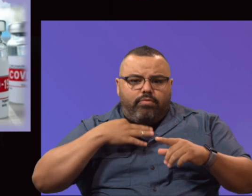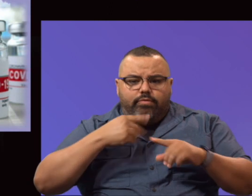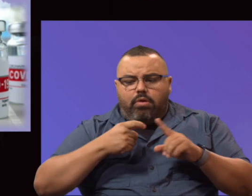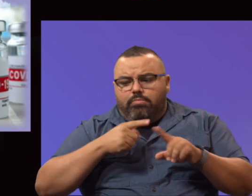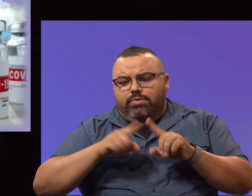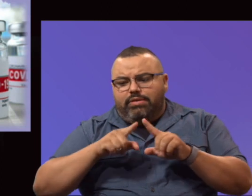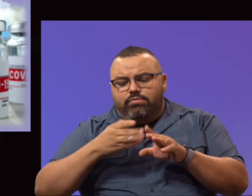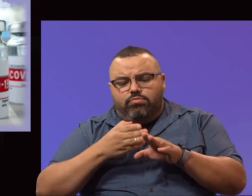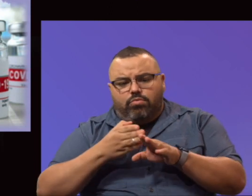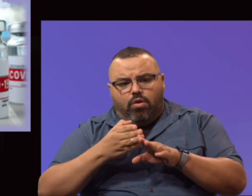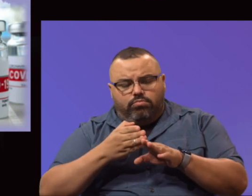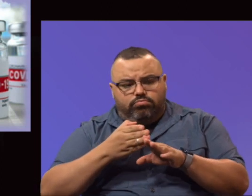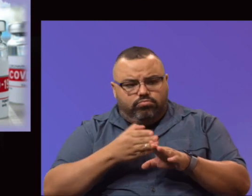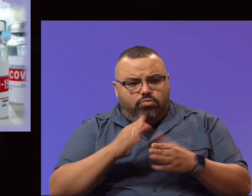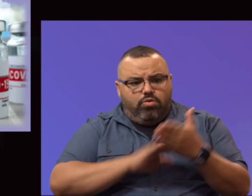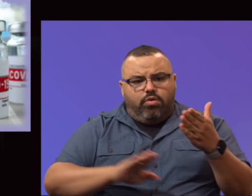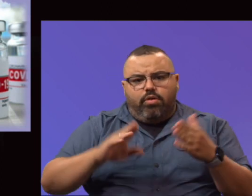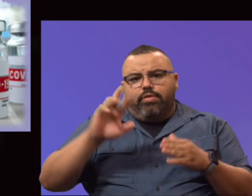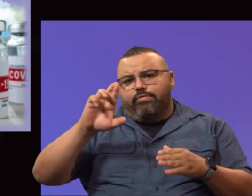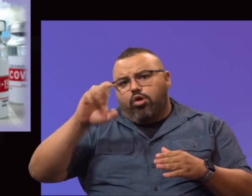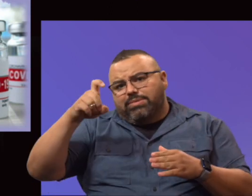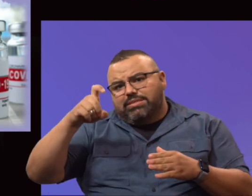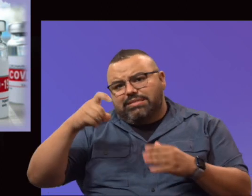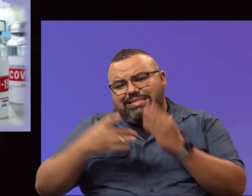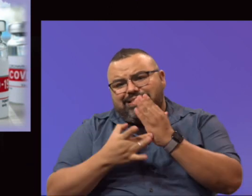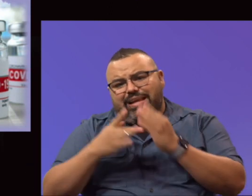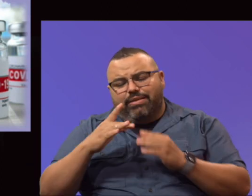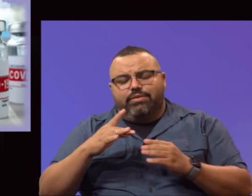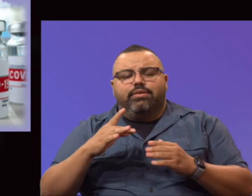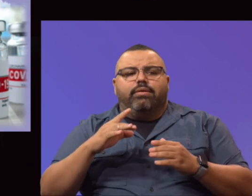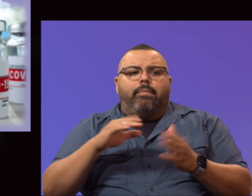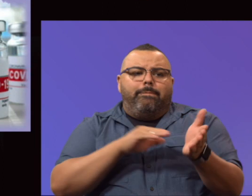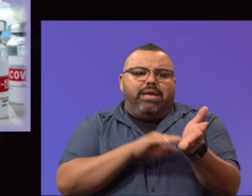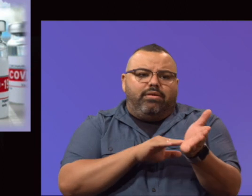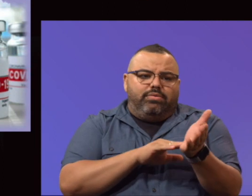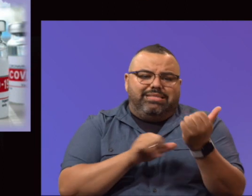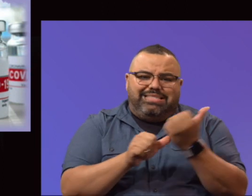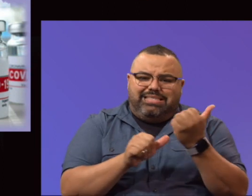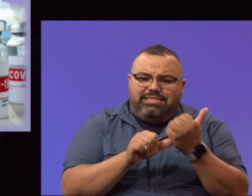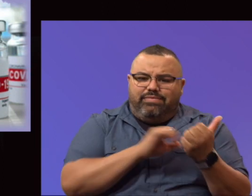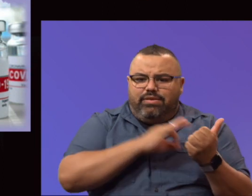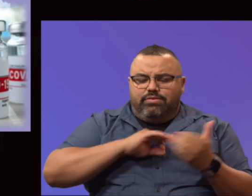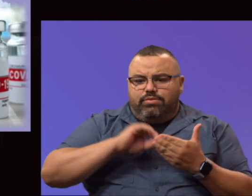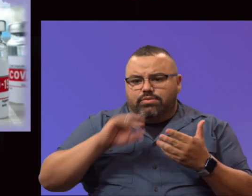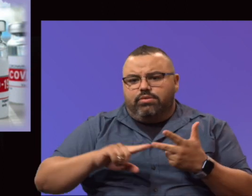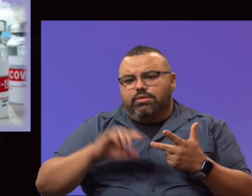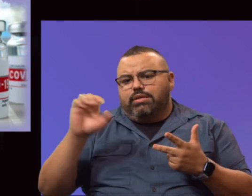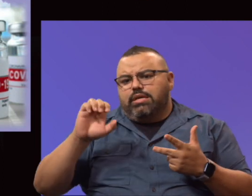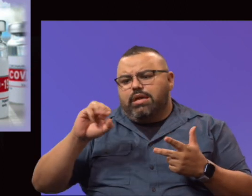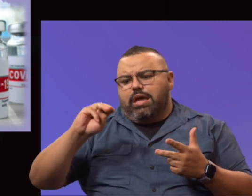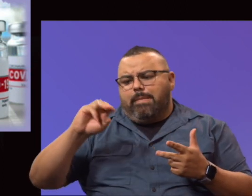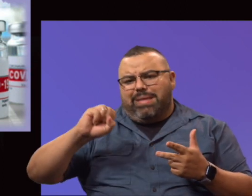areas of the college who have helped with this. Our pharmacy tech faculty, our medical assisting faculty and students, the EMSP